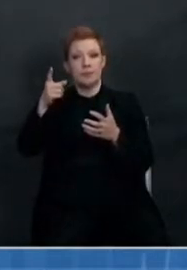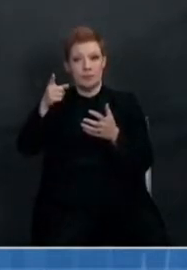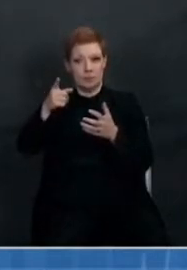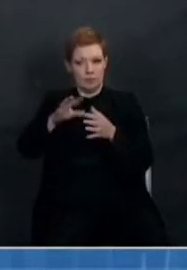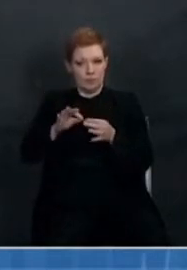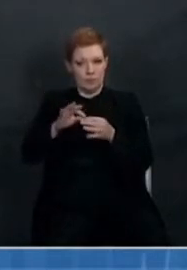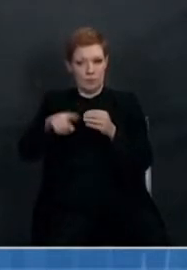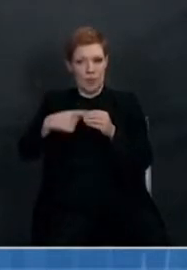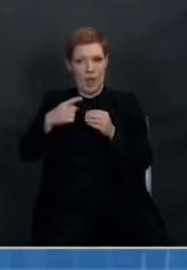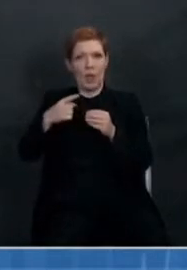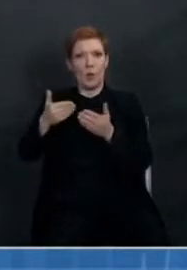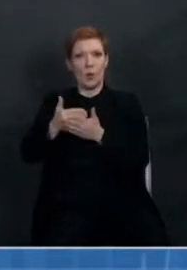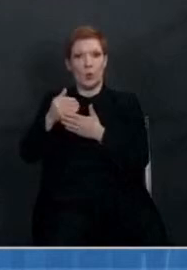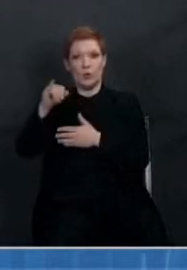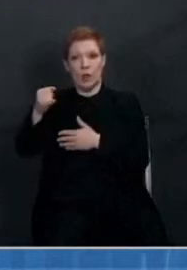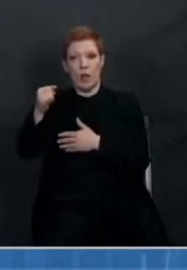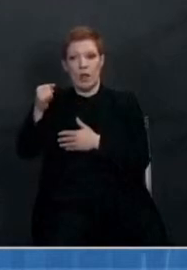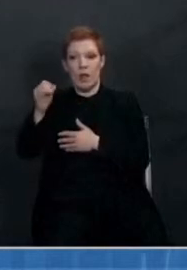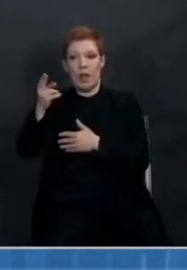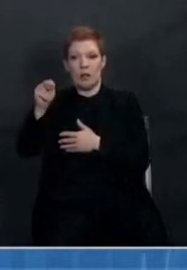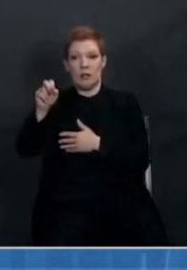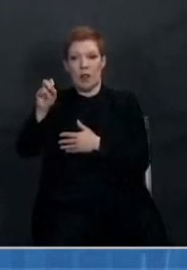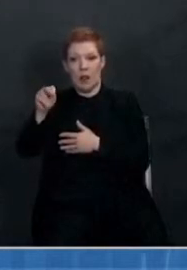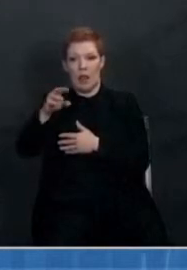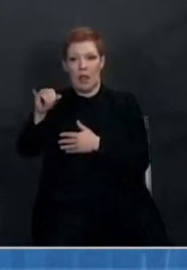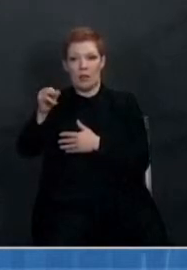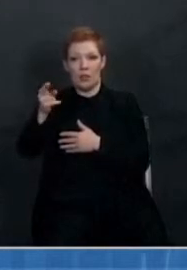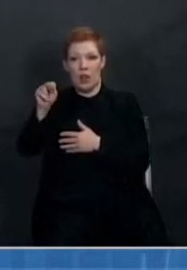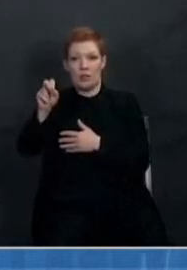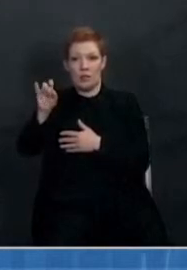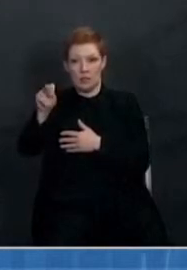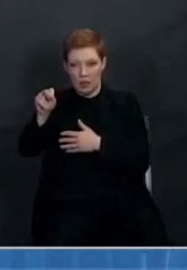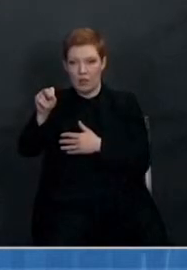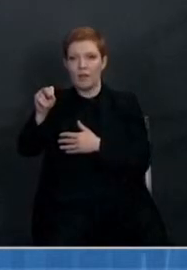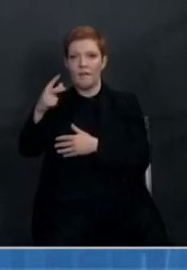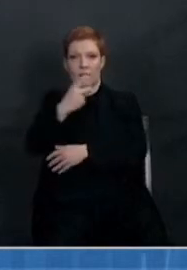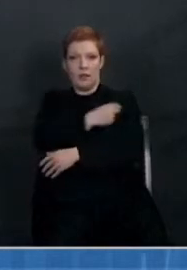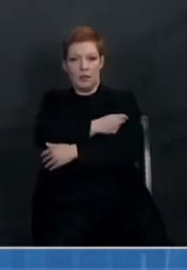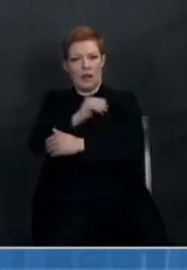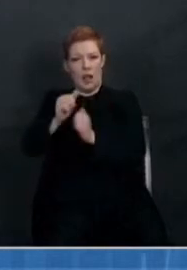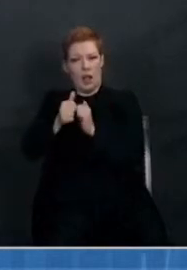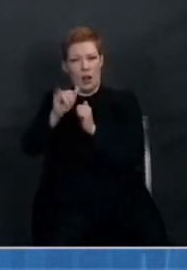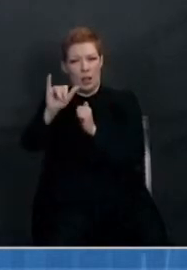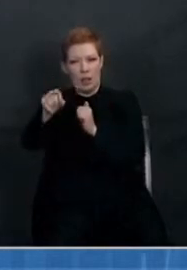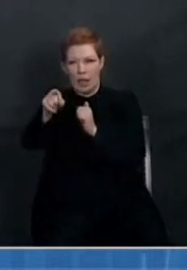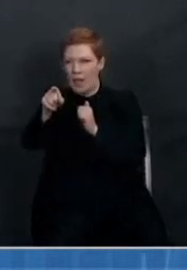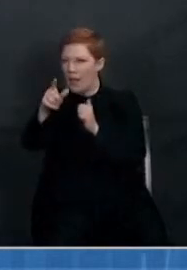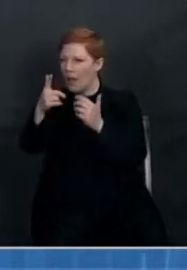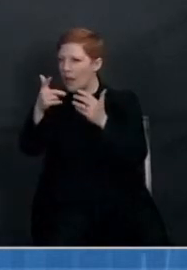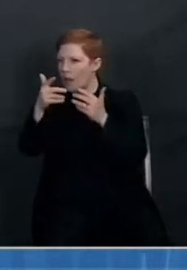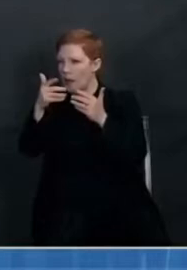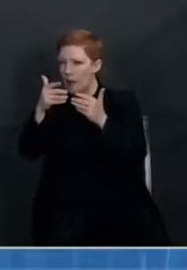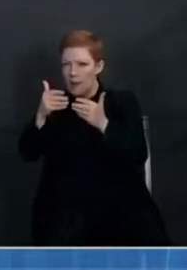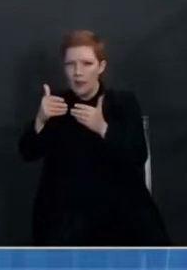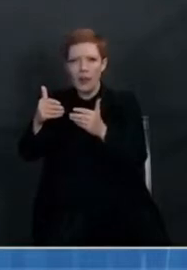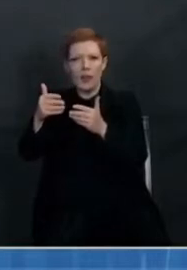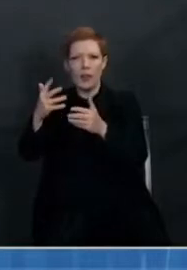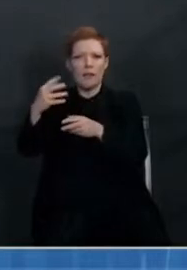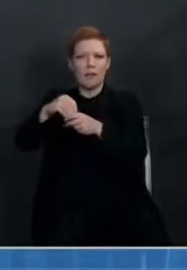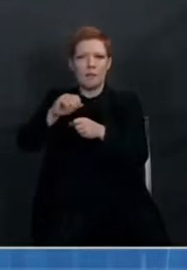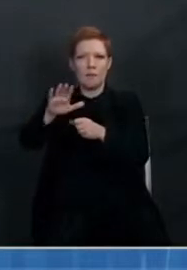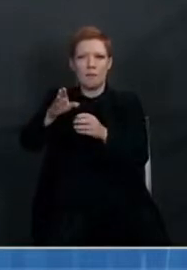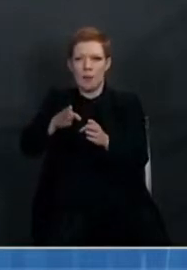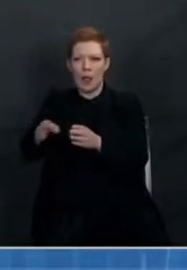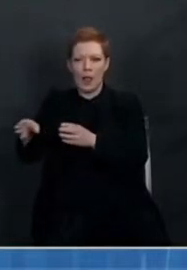vaccine. I was wondering if authorized, how does that get incorporated into the administration's distribution framework, particularly with respect to the timetable